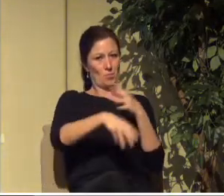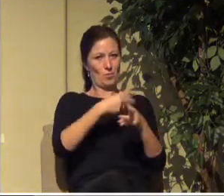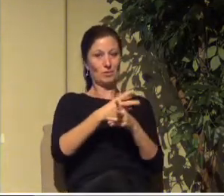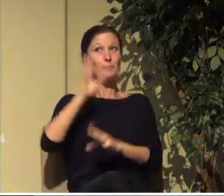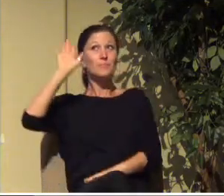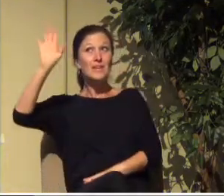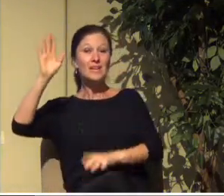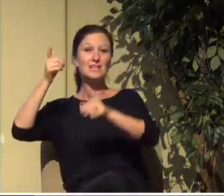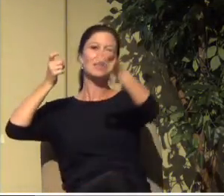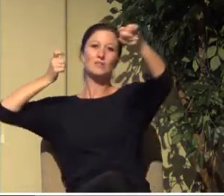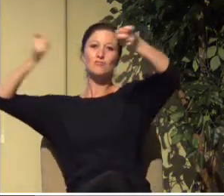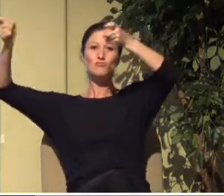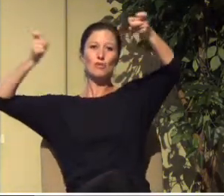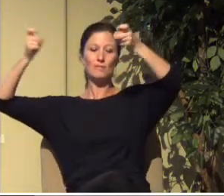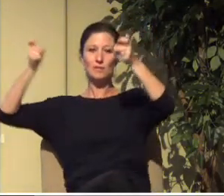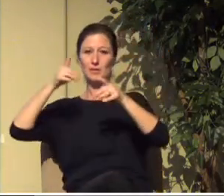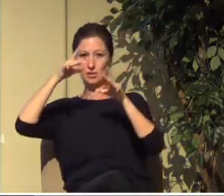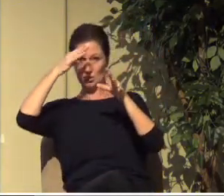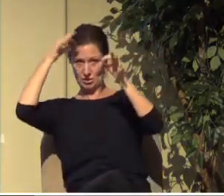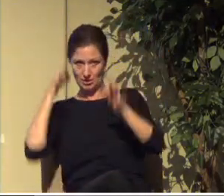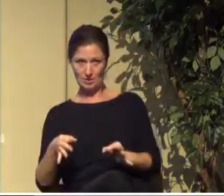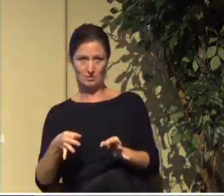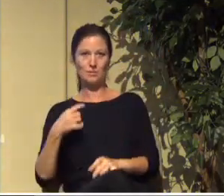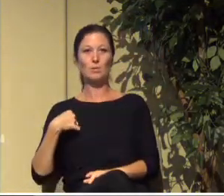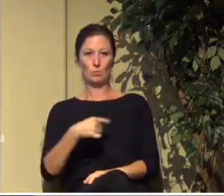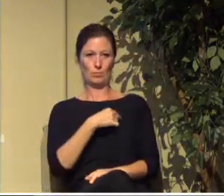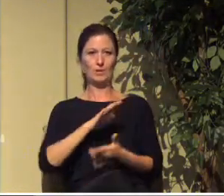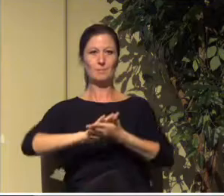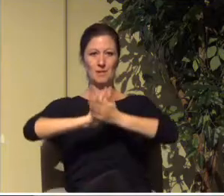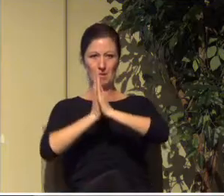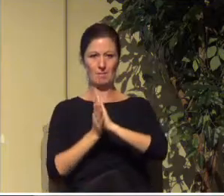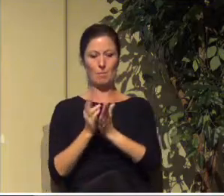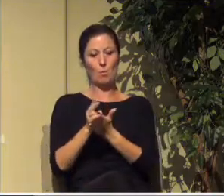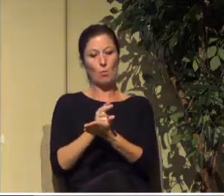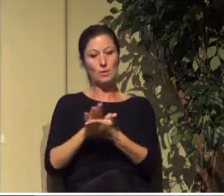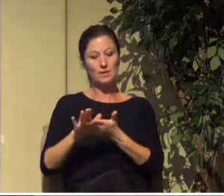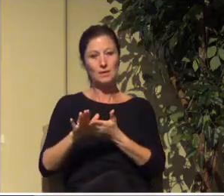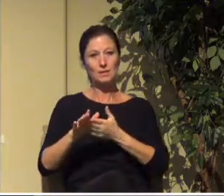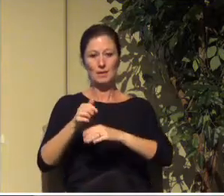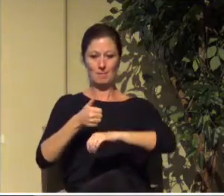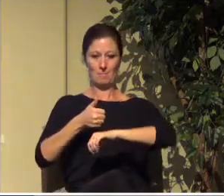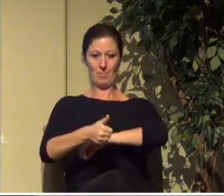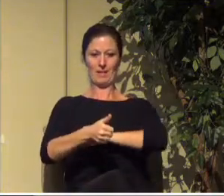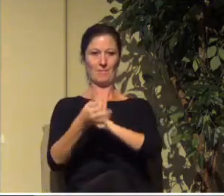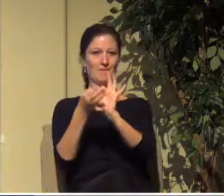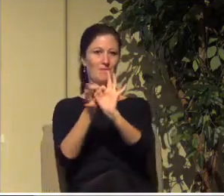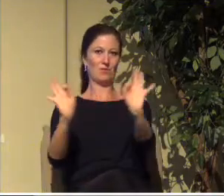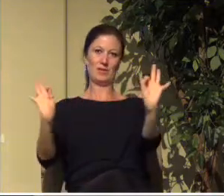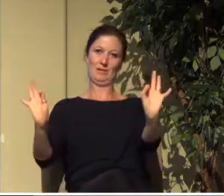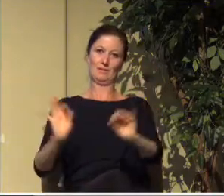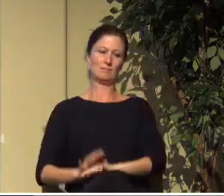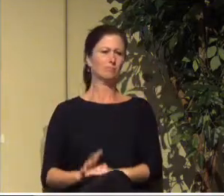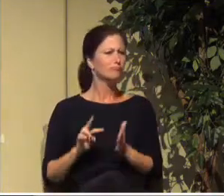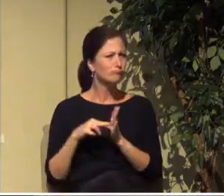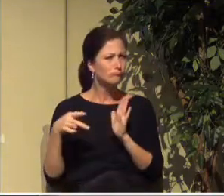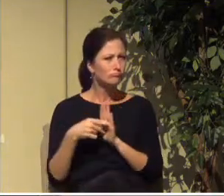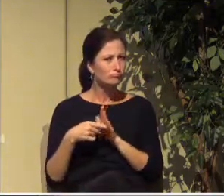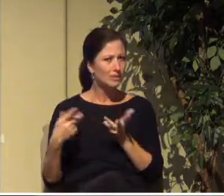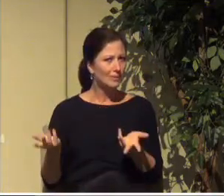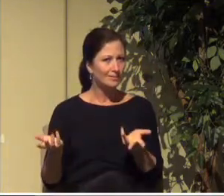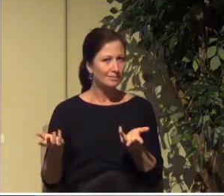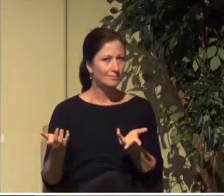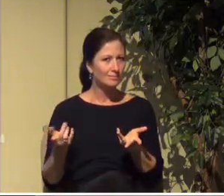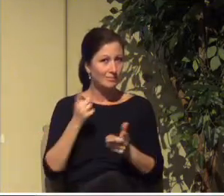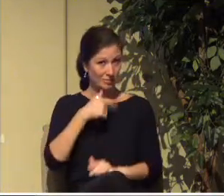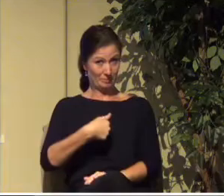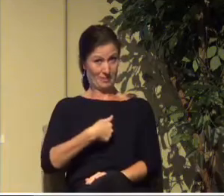choice, we will be holy and blameless. What does that mean for us? But simply this, and I'll talk about myself